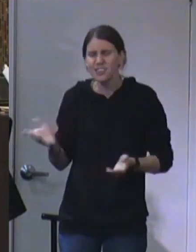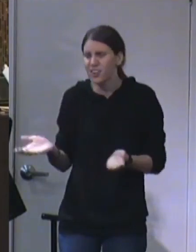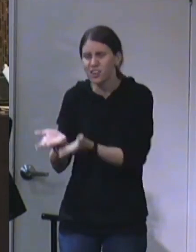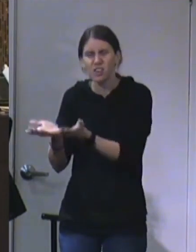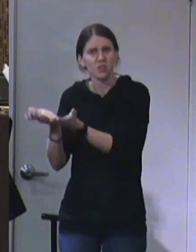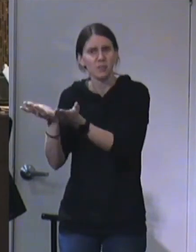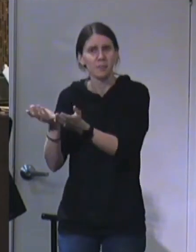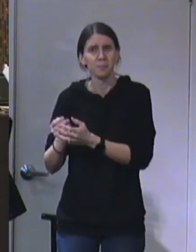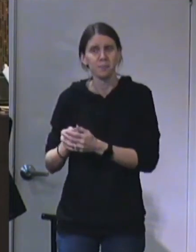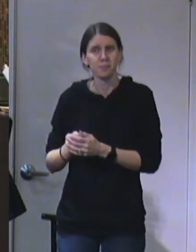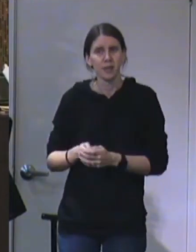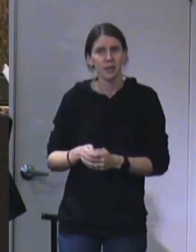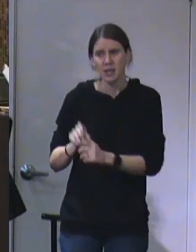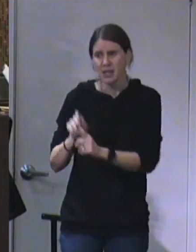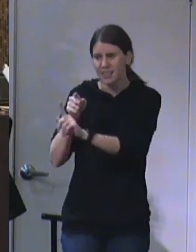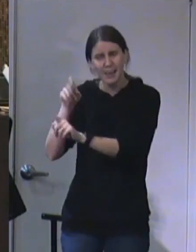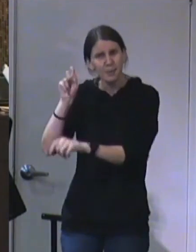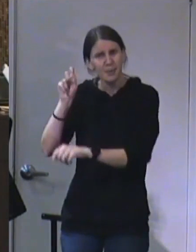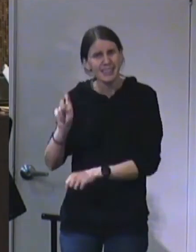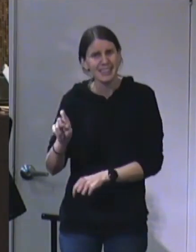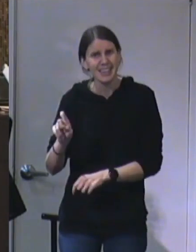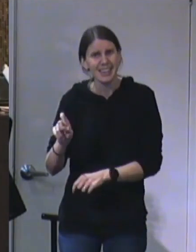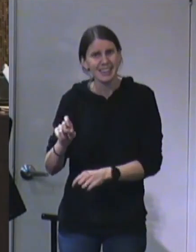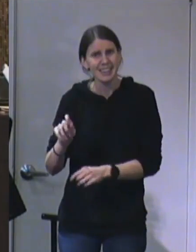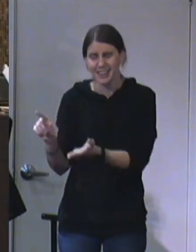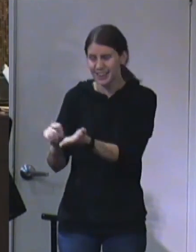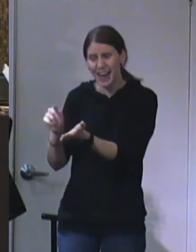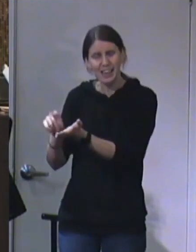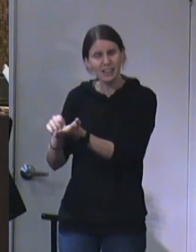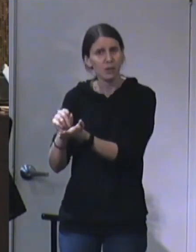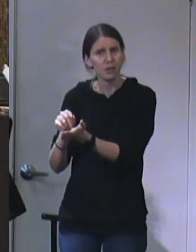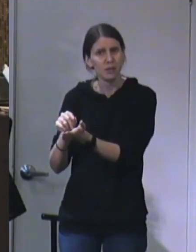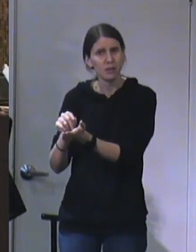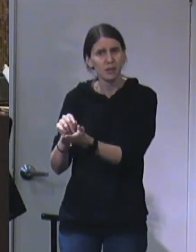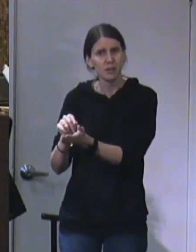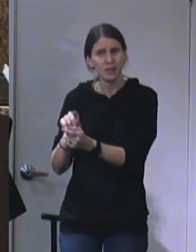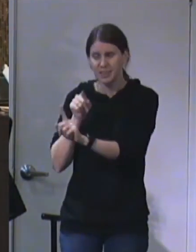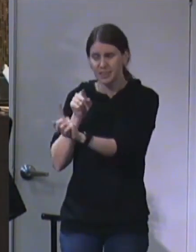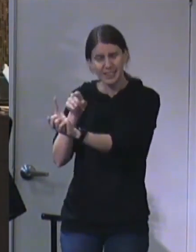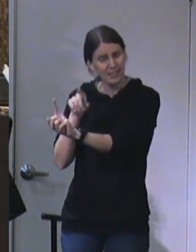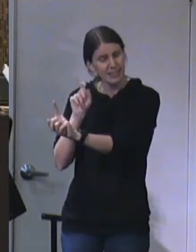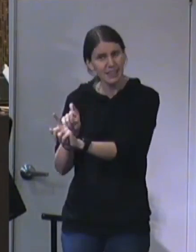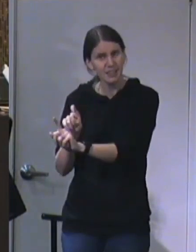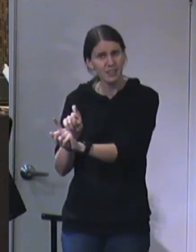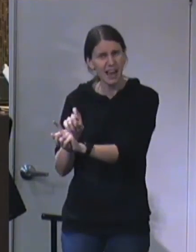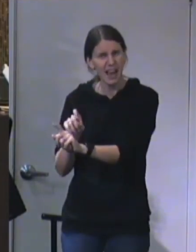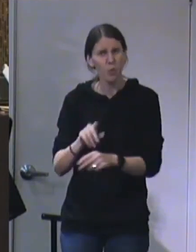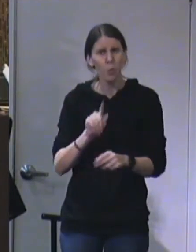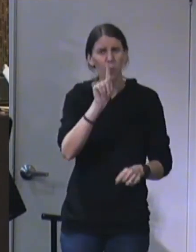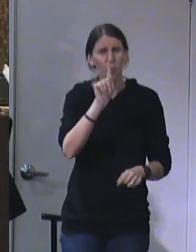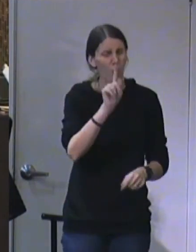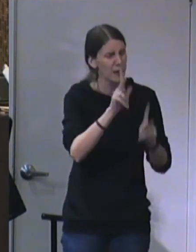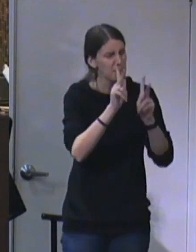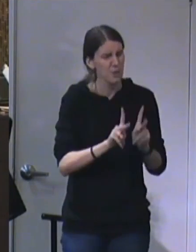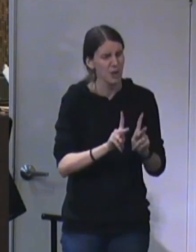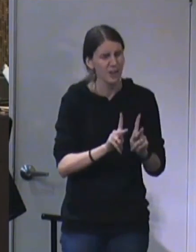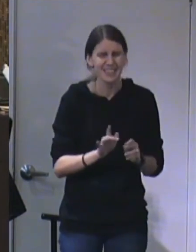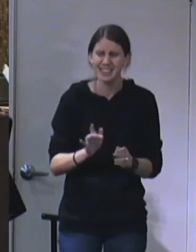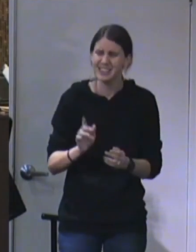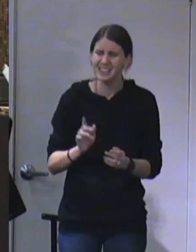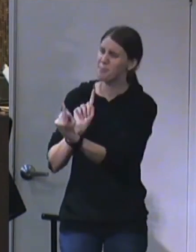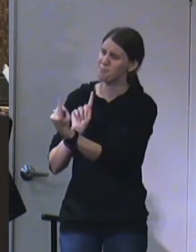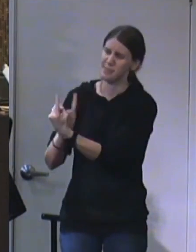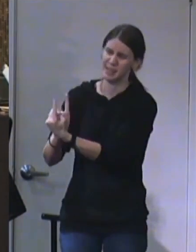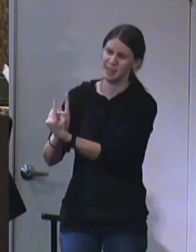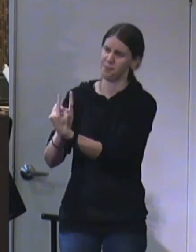encouragement. This person needs the light of the gospel. This person needs somebody to reach out in their life in a